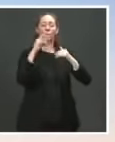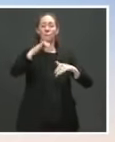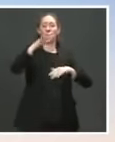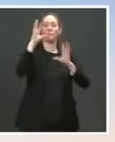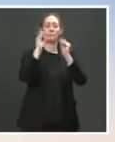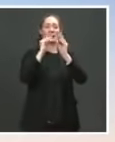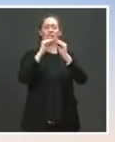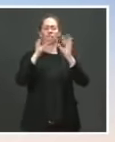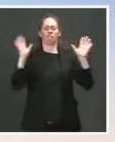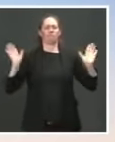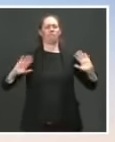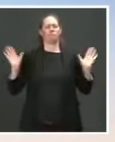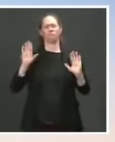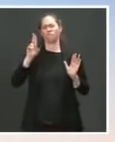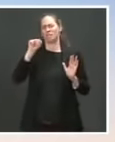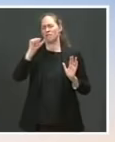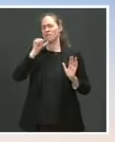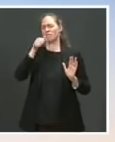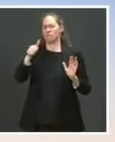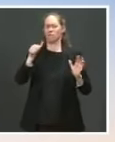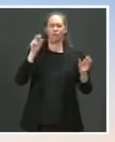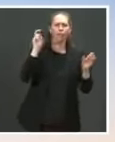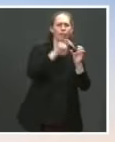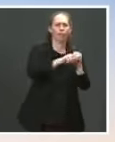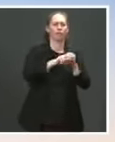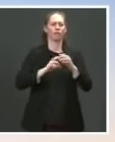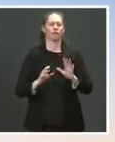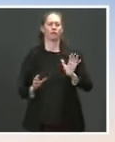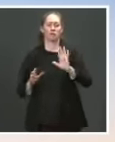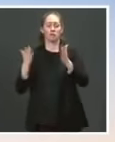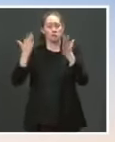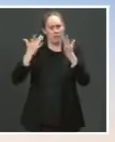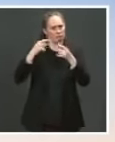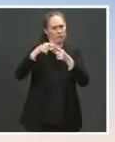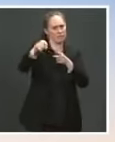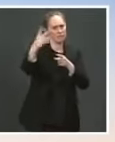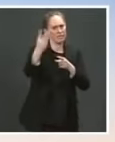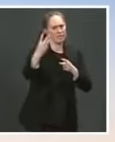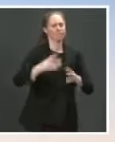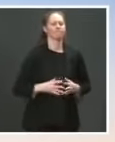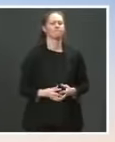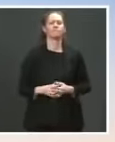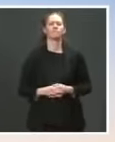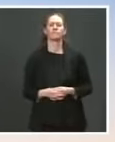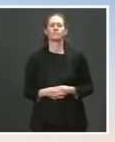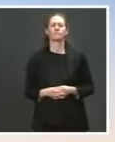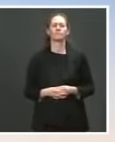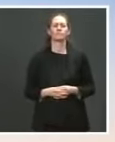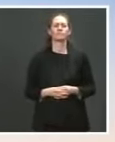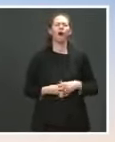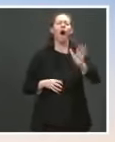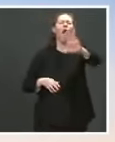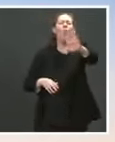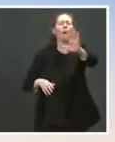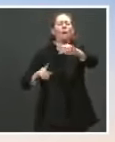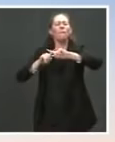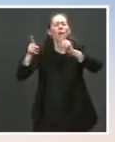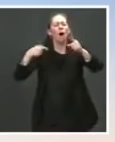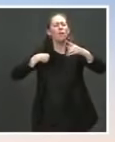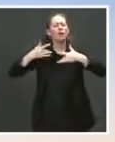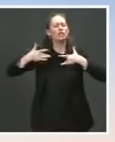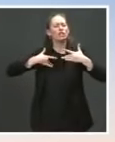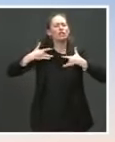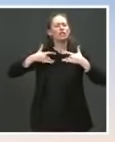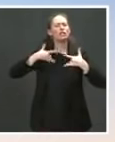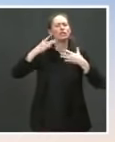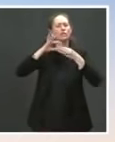proceed on Wednesday has changed. So that's where our focus is. But is there concern that the actions of an ally are derailing the U.S. I I've